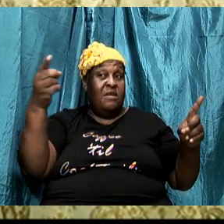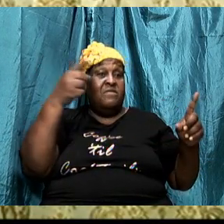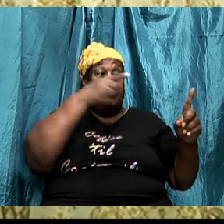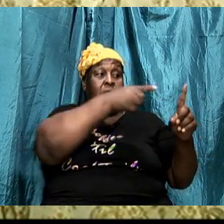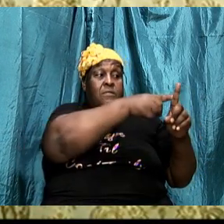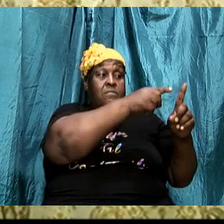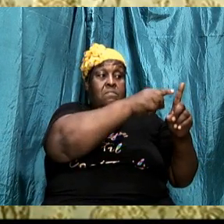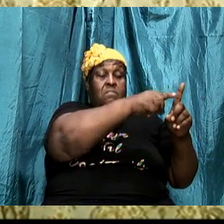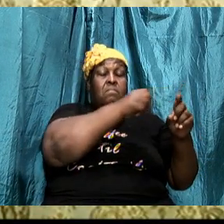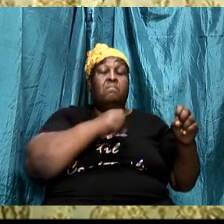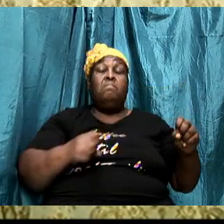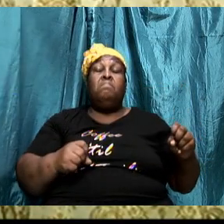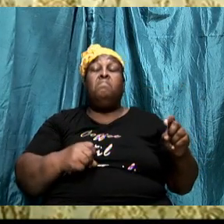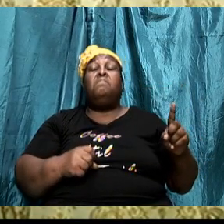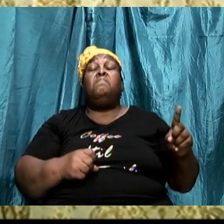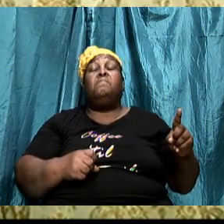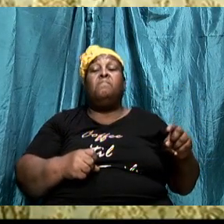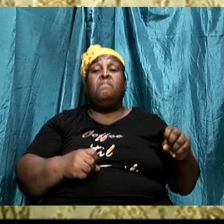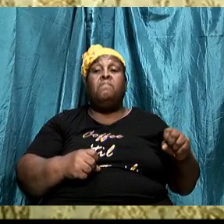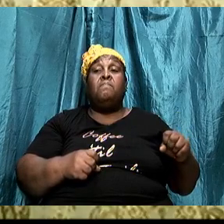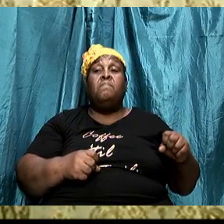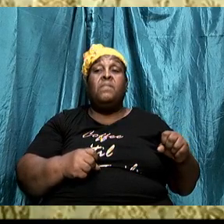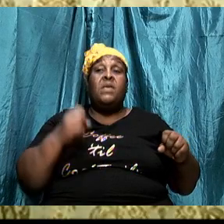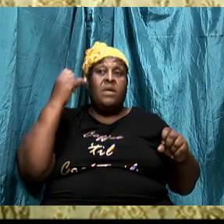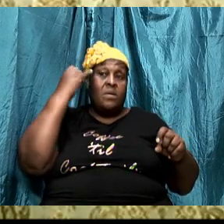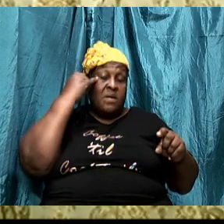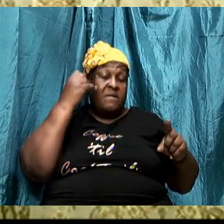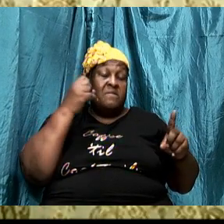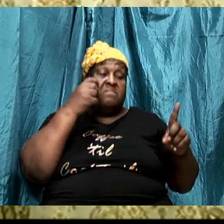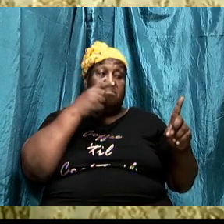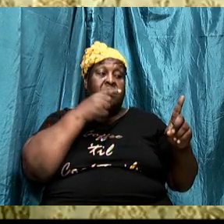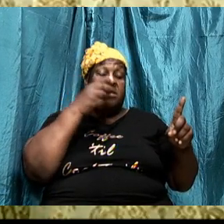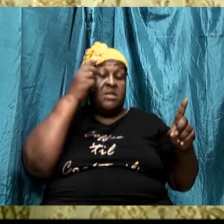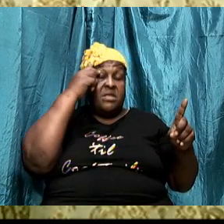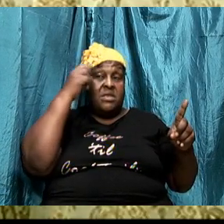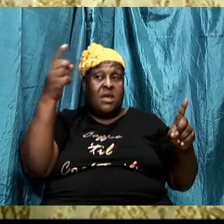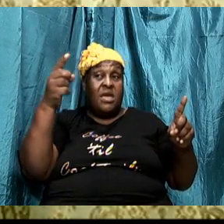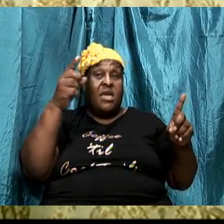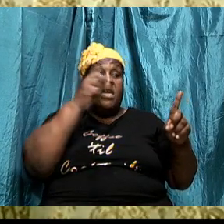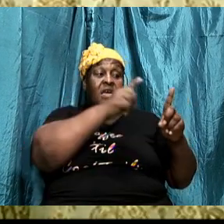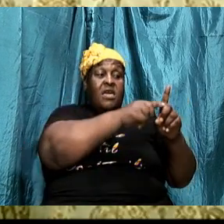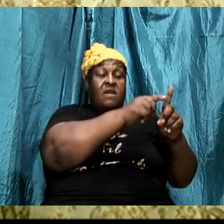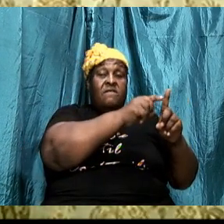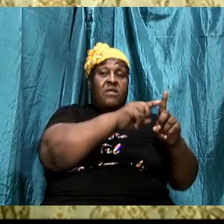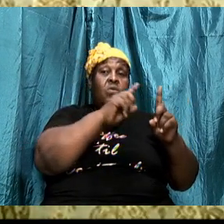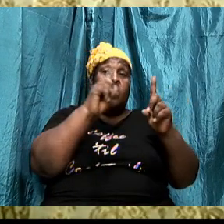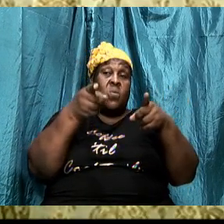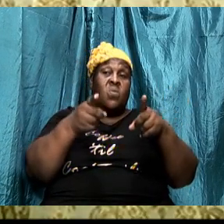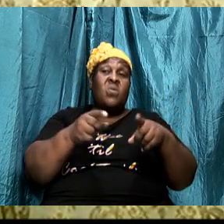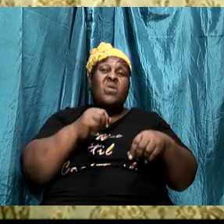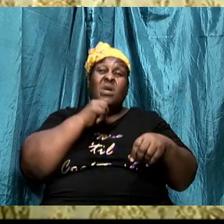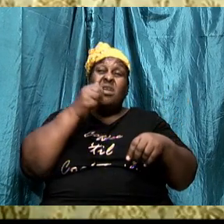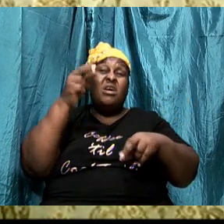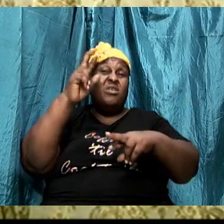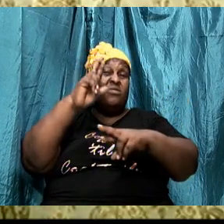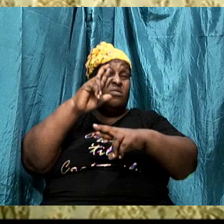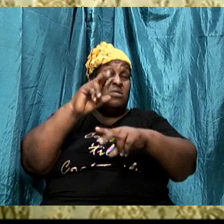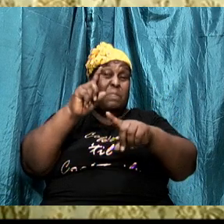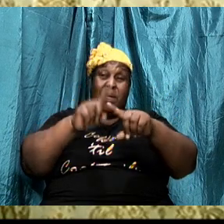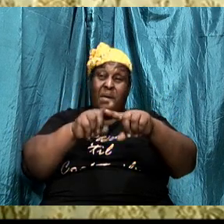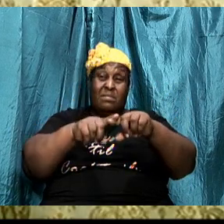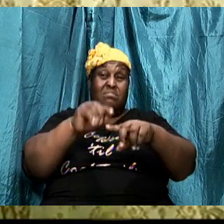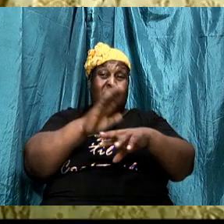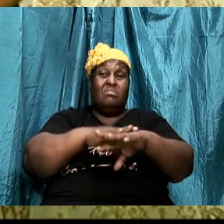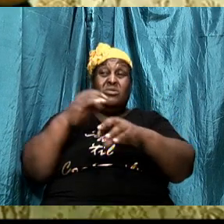went and was not resting upon the strength of the Lord,